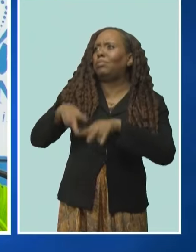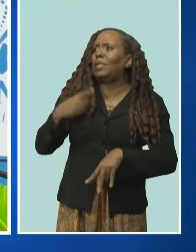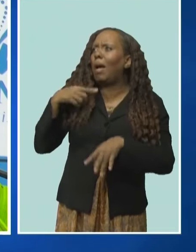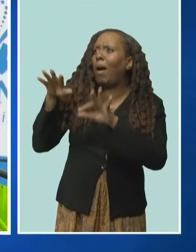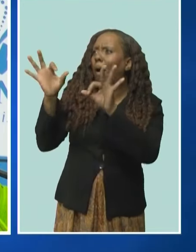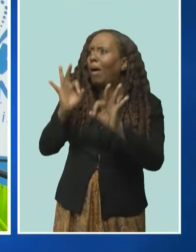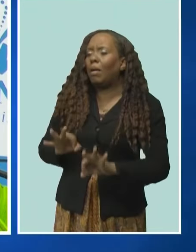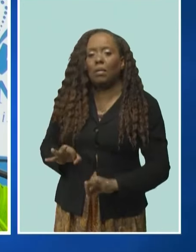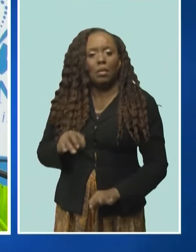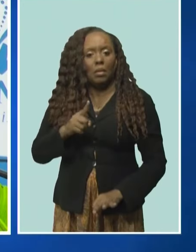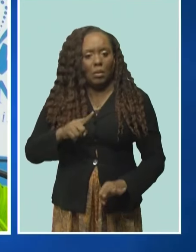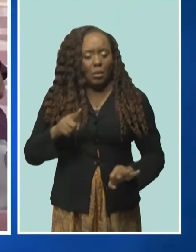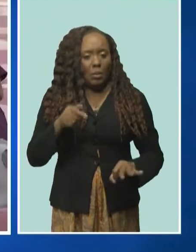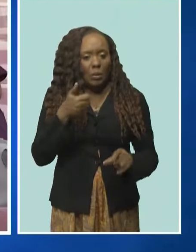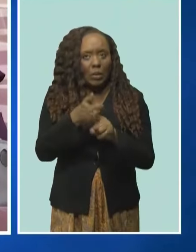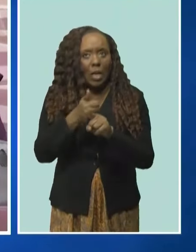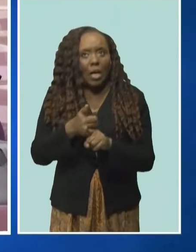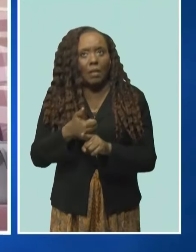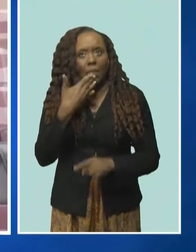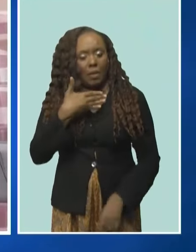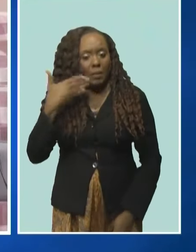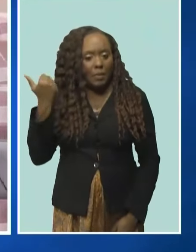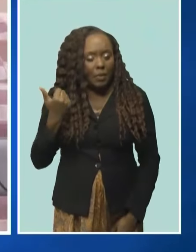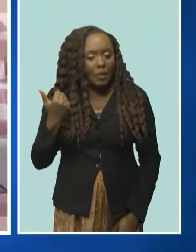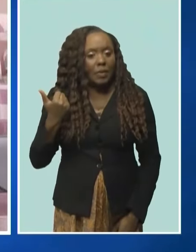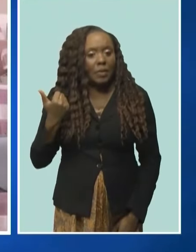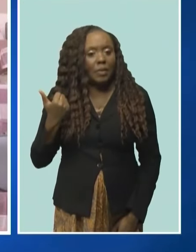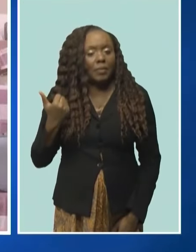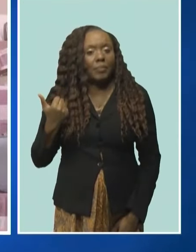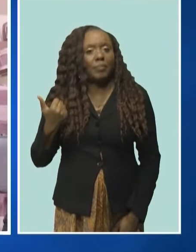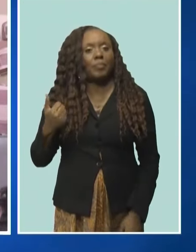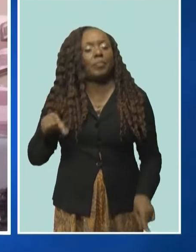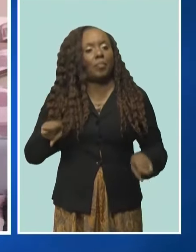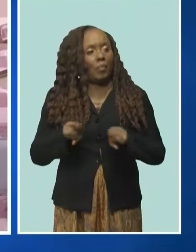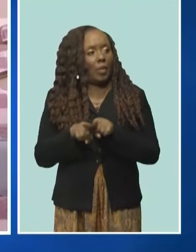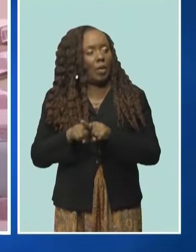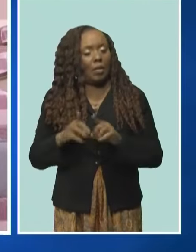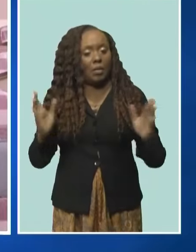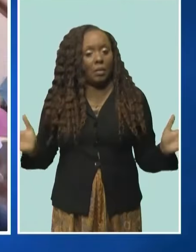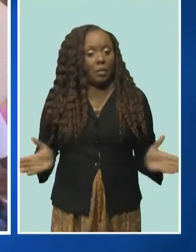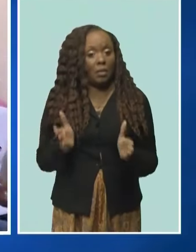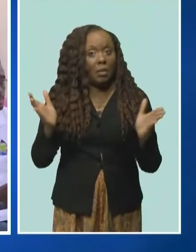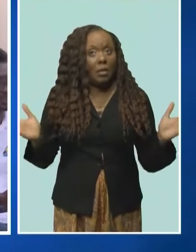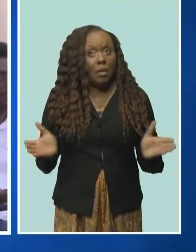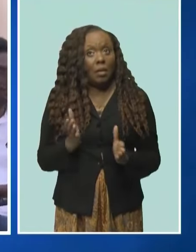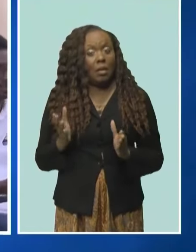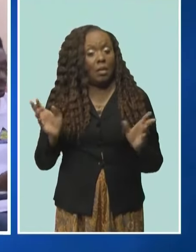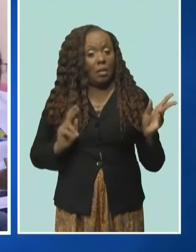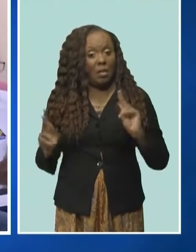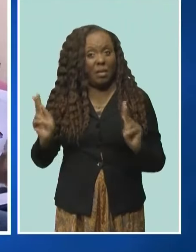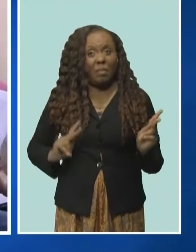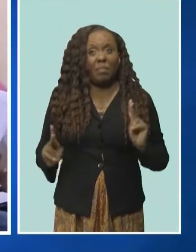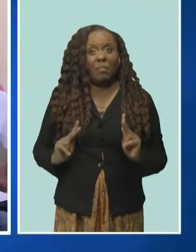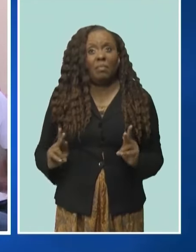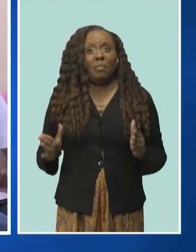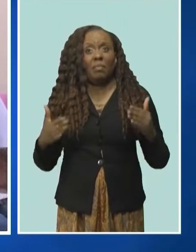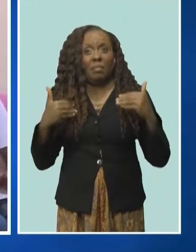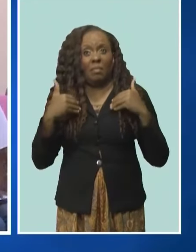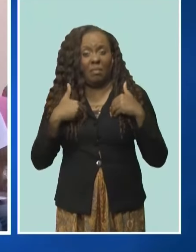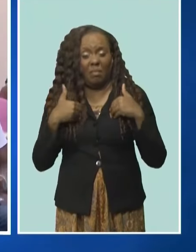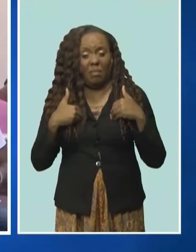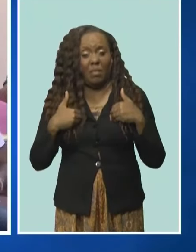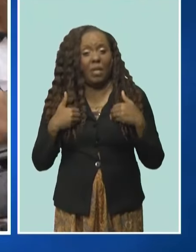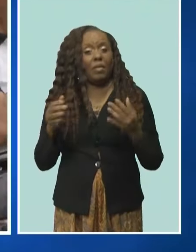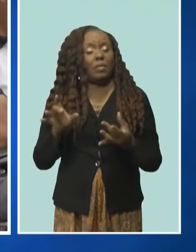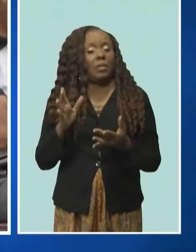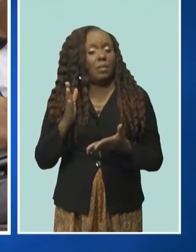you are. The judicial officer is also encouraging participants to have some form of